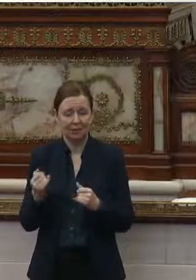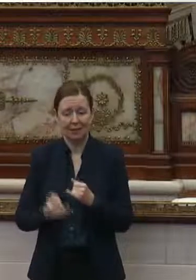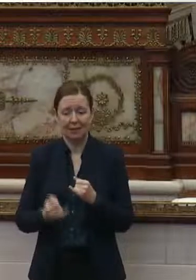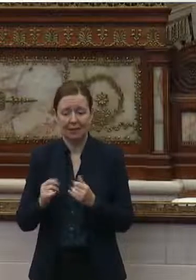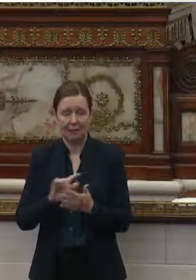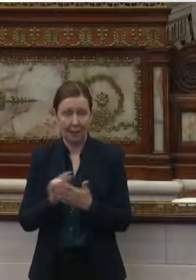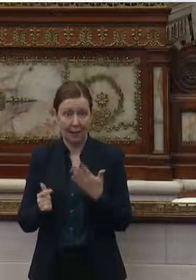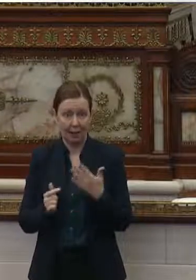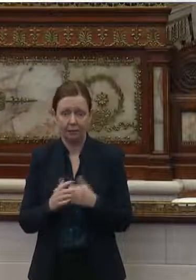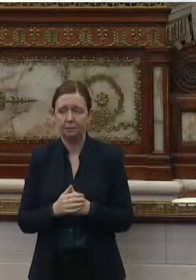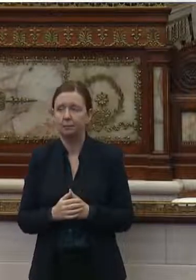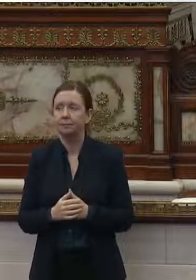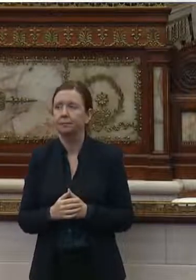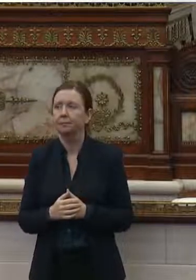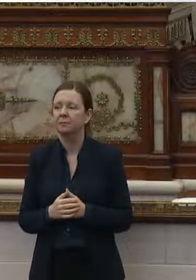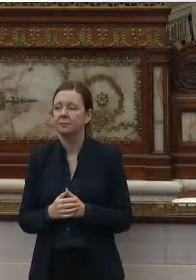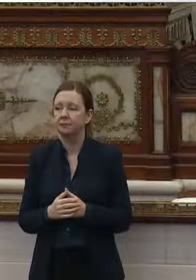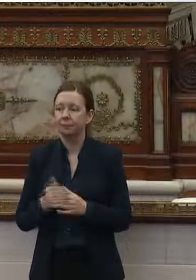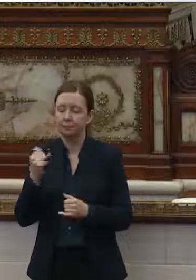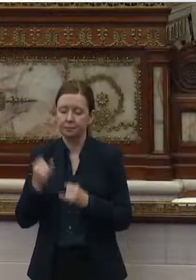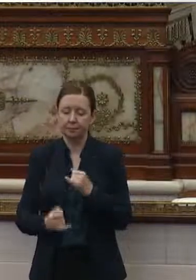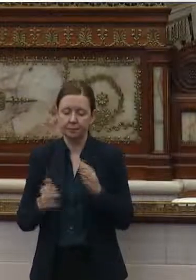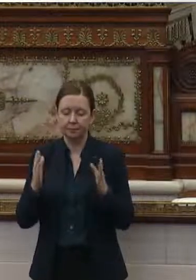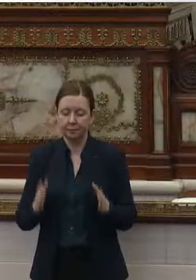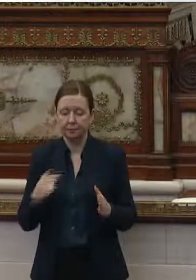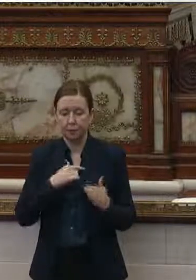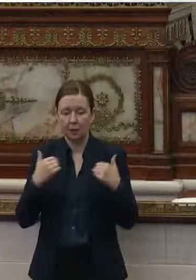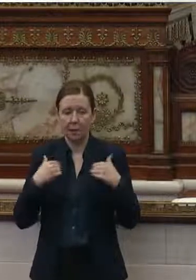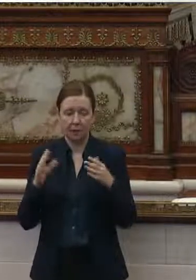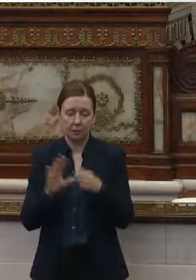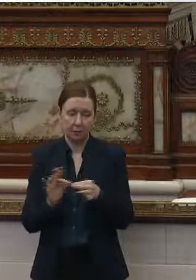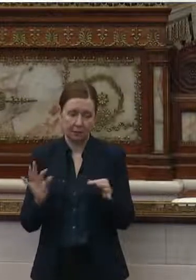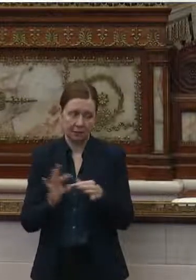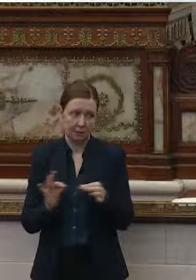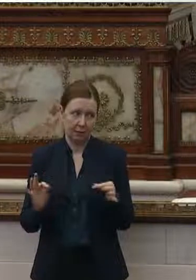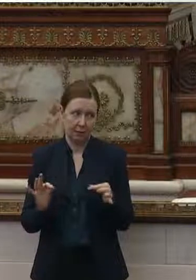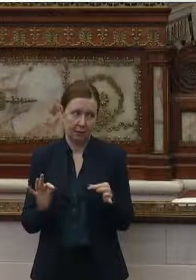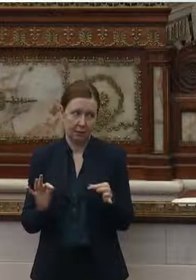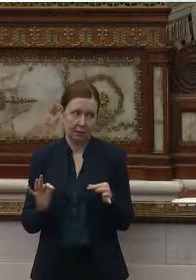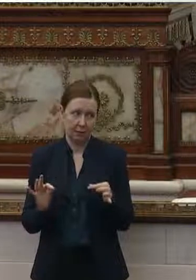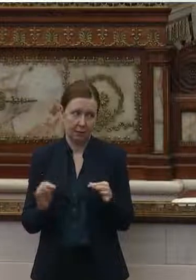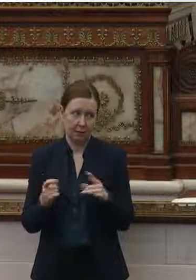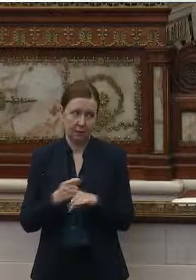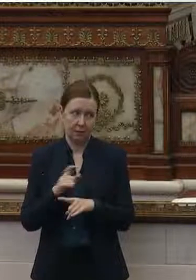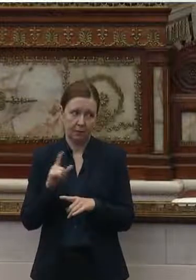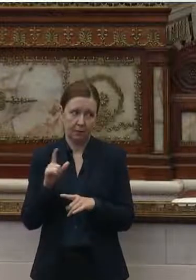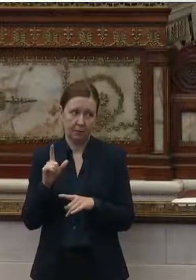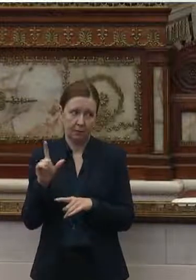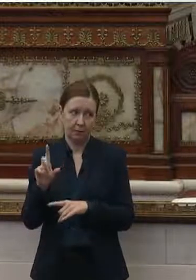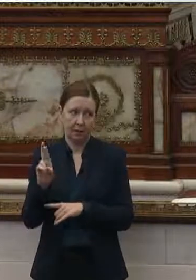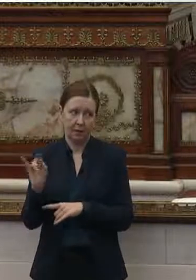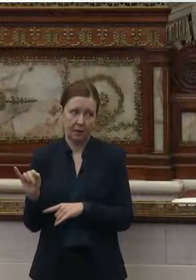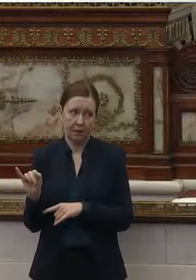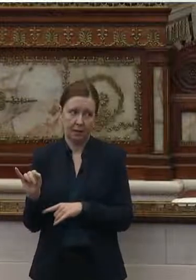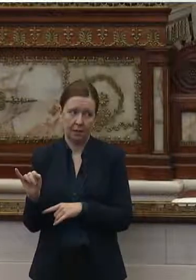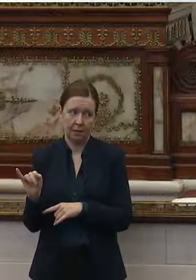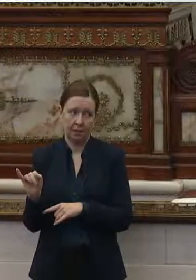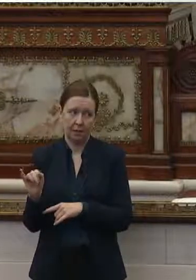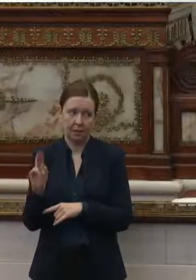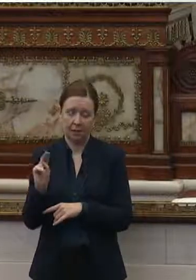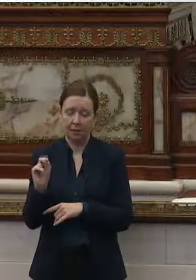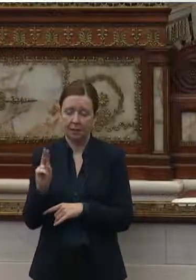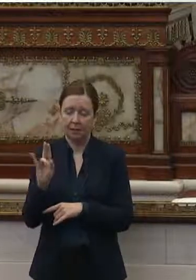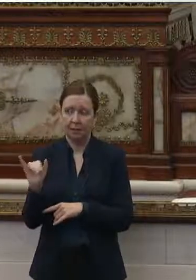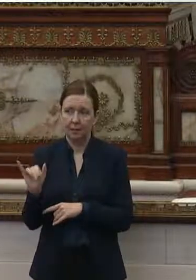end of this panel. The last person that we have to testify from Liberty Resources, Nancy